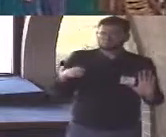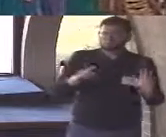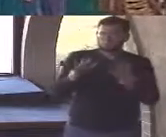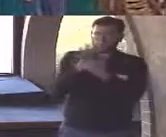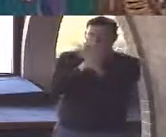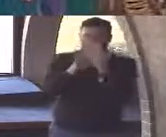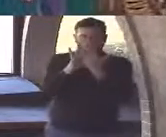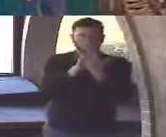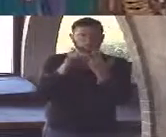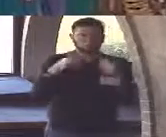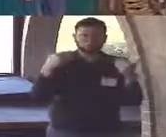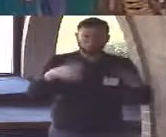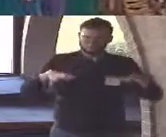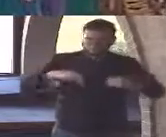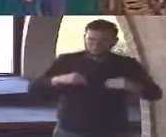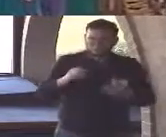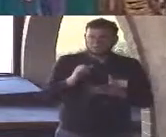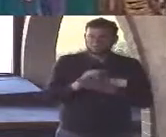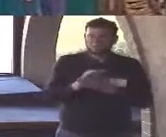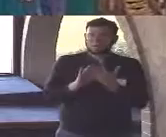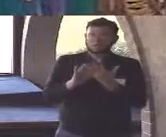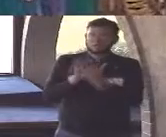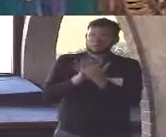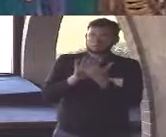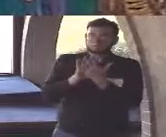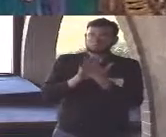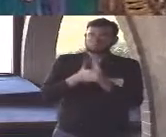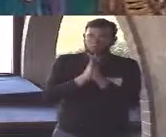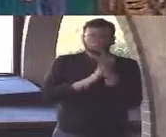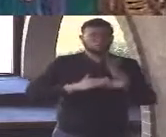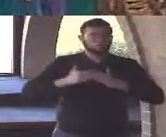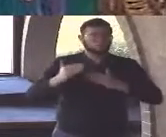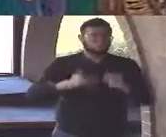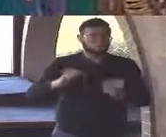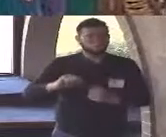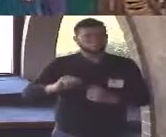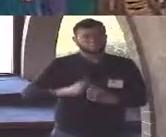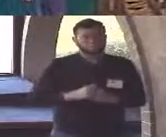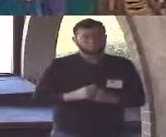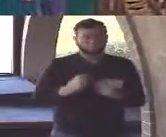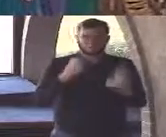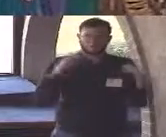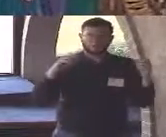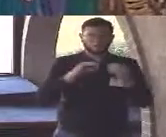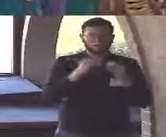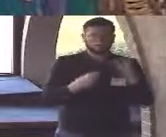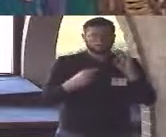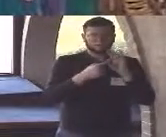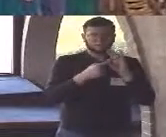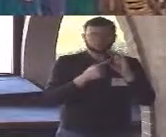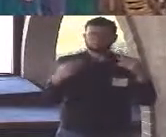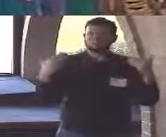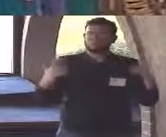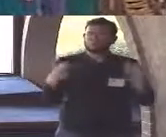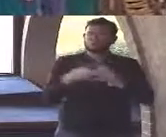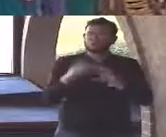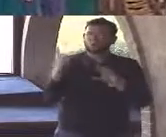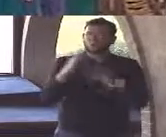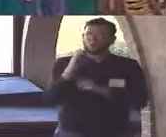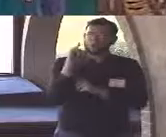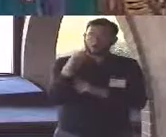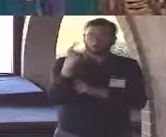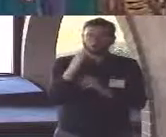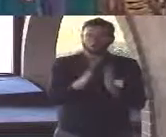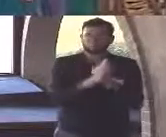be comfortable with discomfort finally number seven join a book club one with a